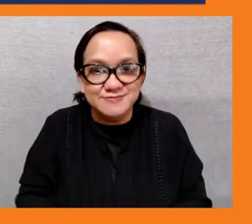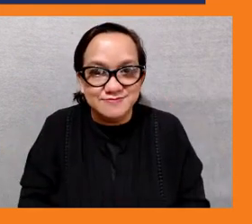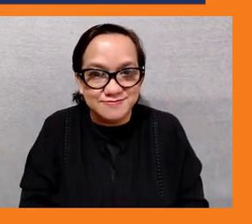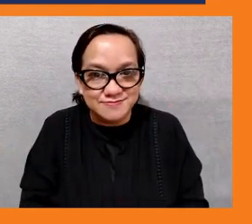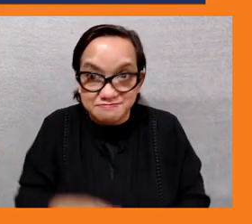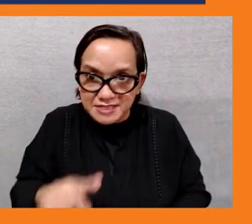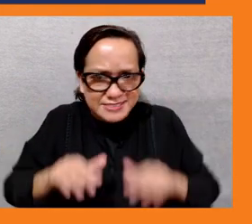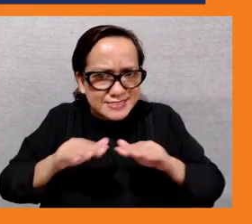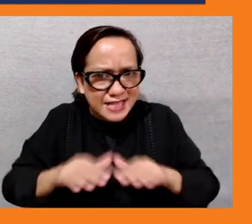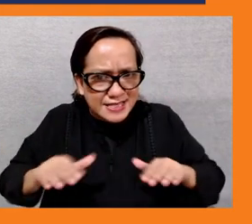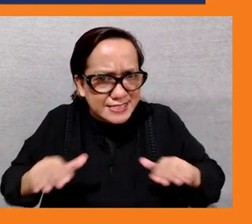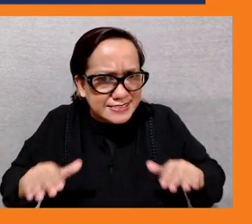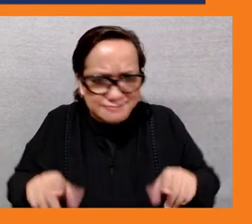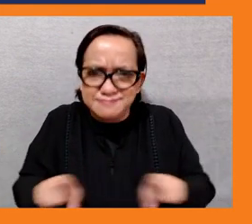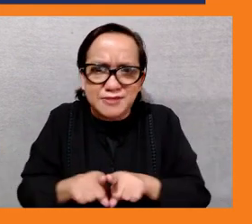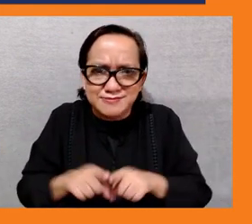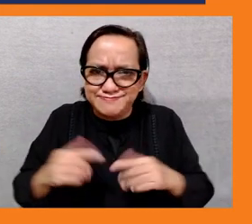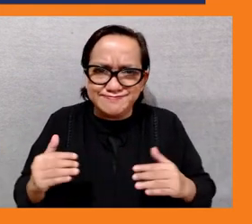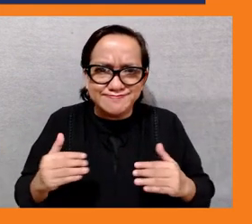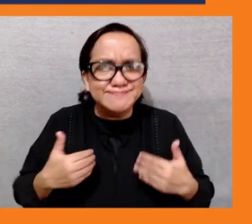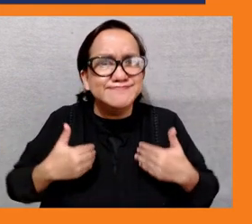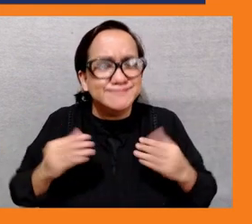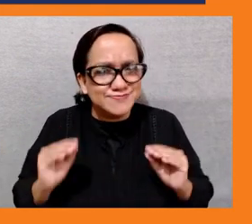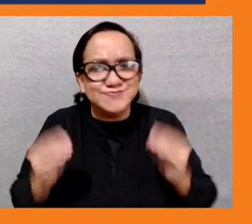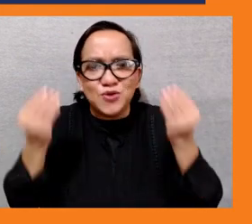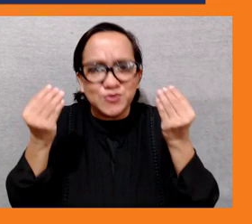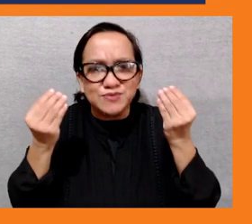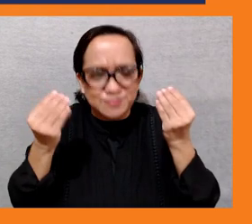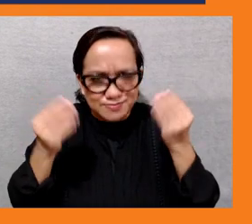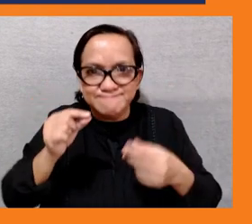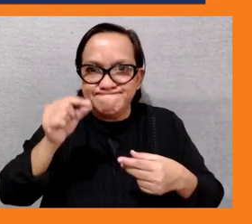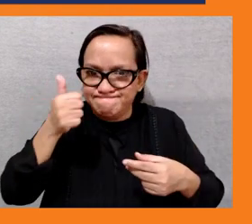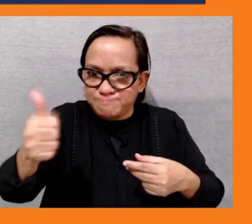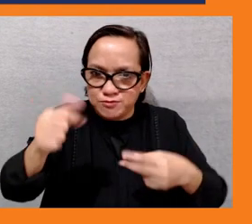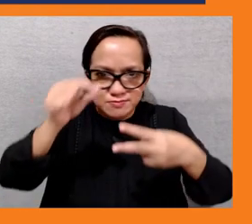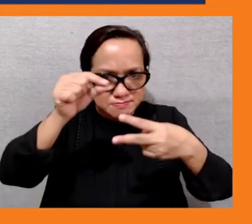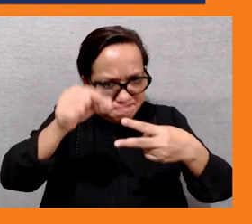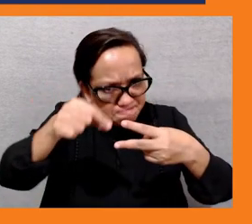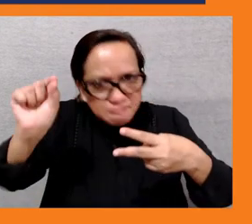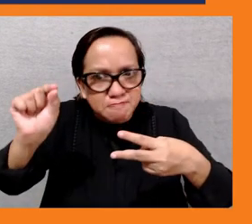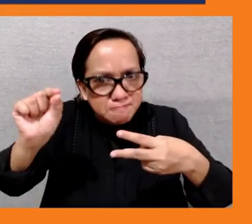achieve this accomplishment and it um in the future as well thank you simon